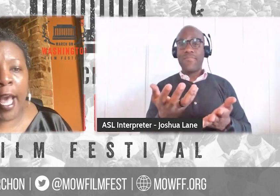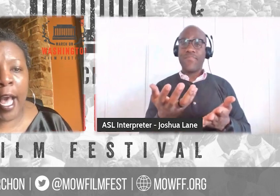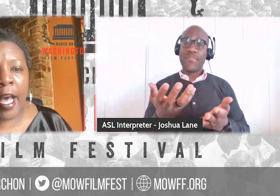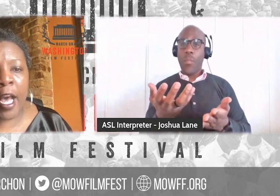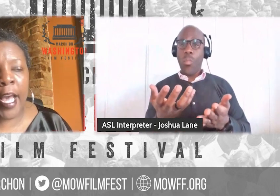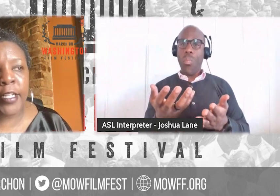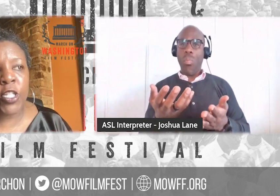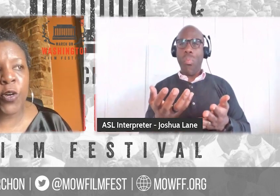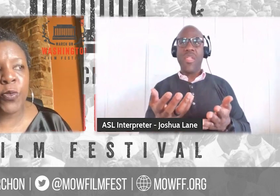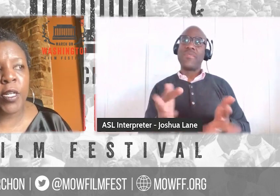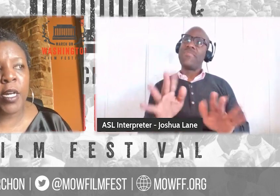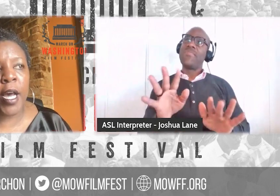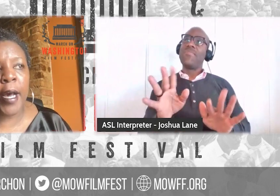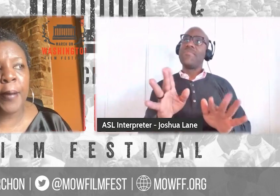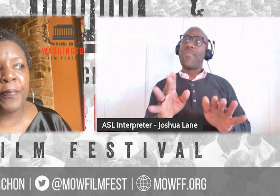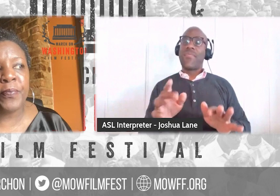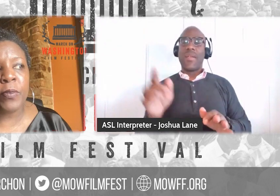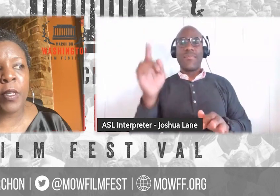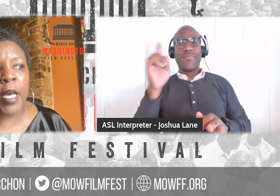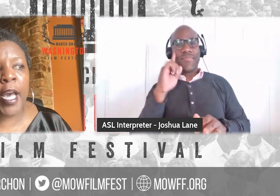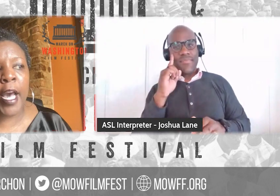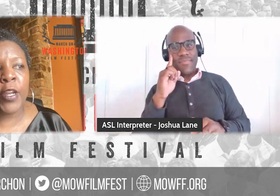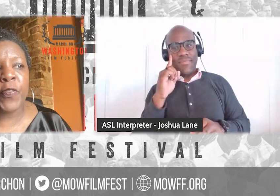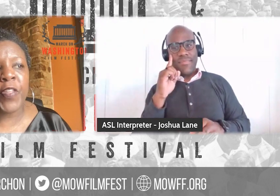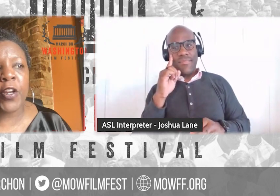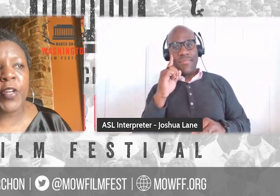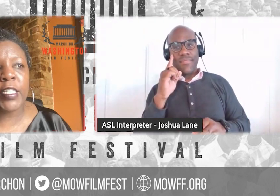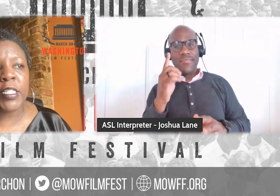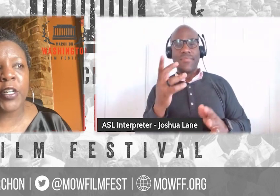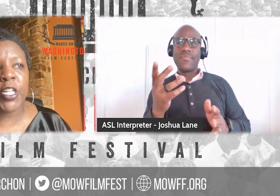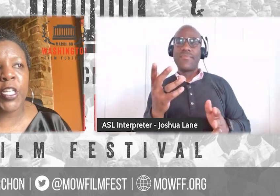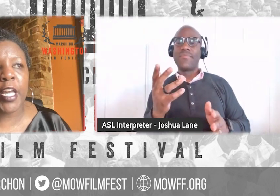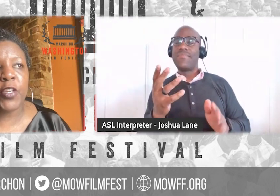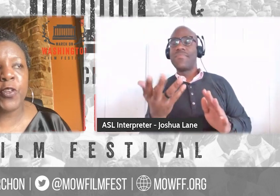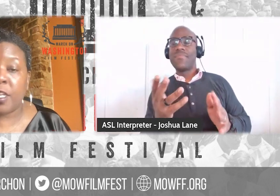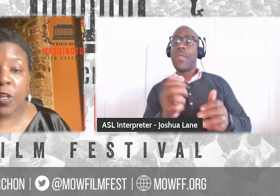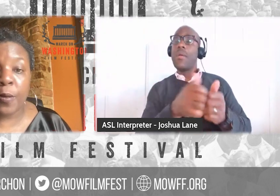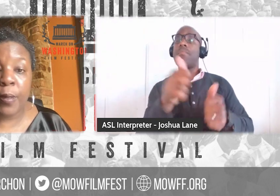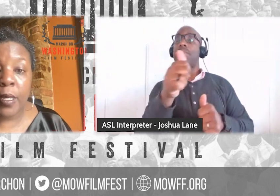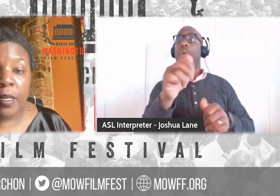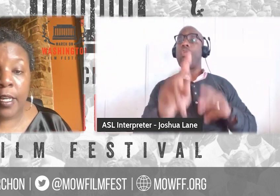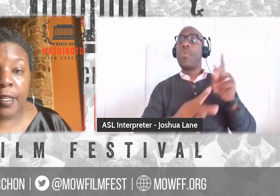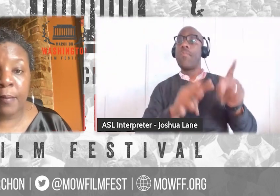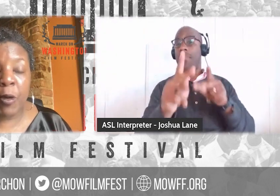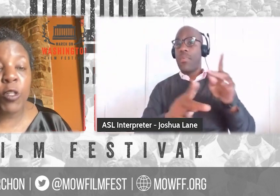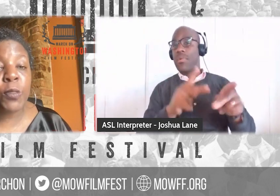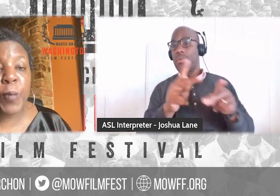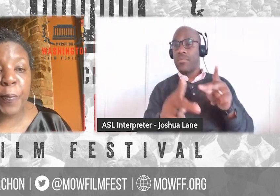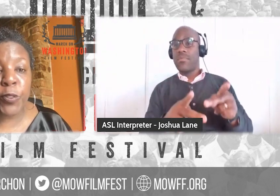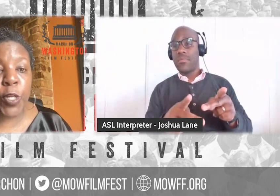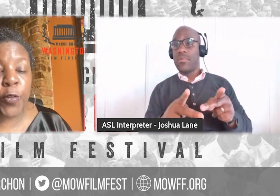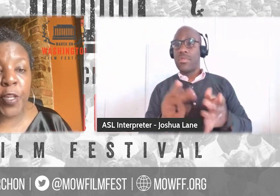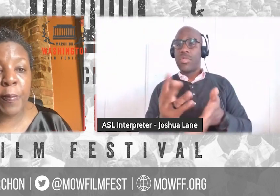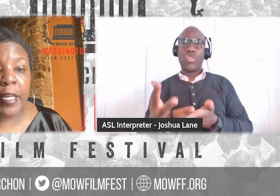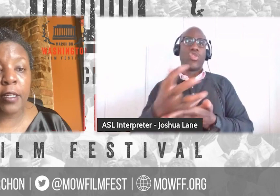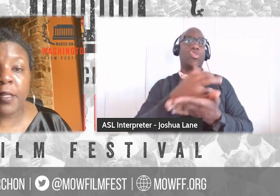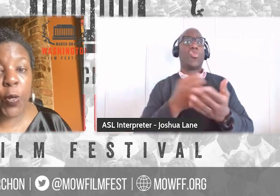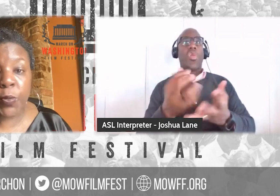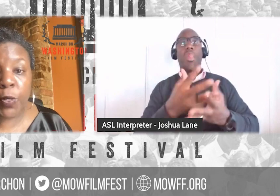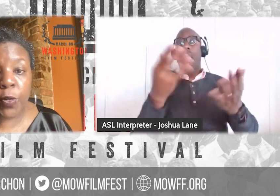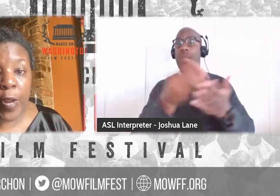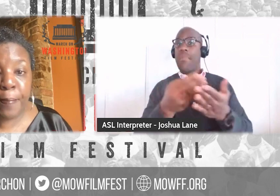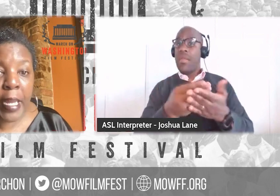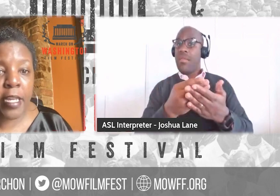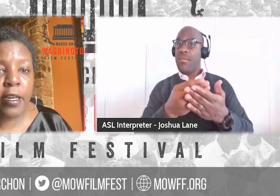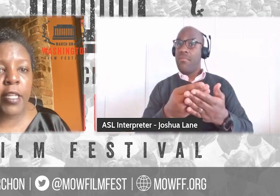I don't, I don't think are necessarily like you can, you know, most people don't think make,